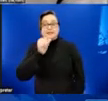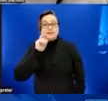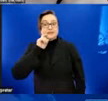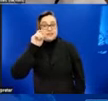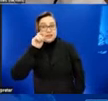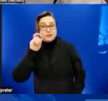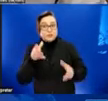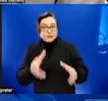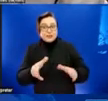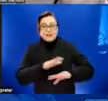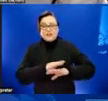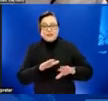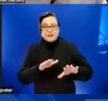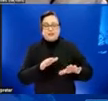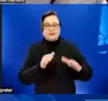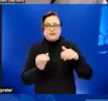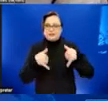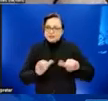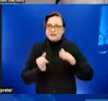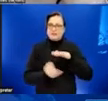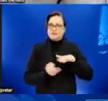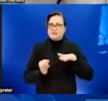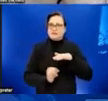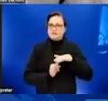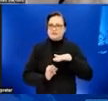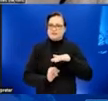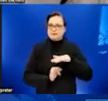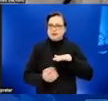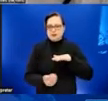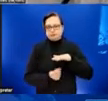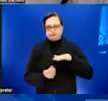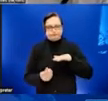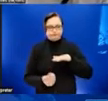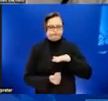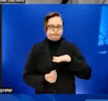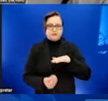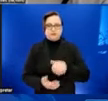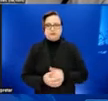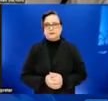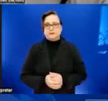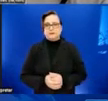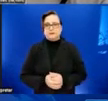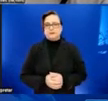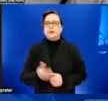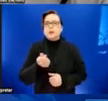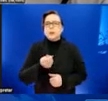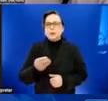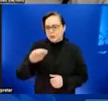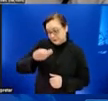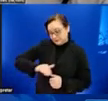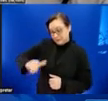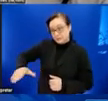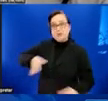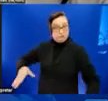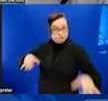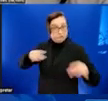This title points to social media and how some are suggesting that the few pediatric cases that have been reported and